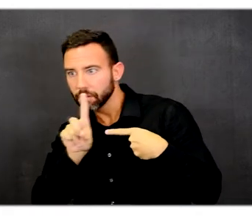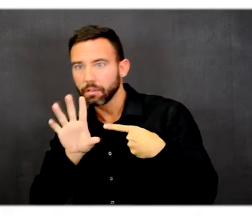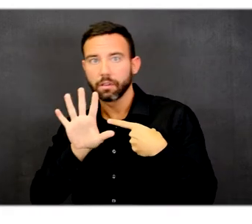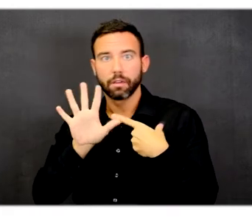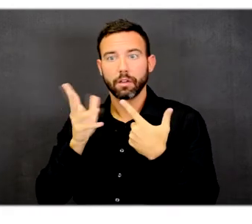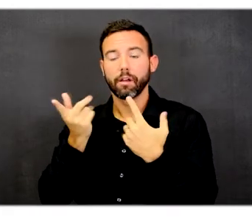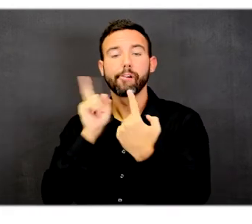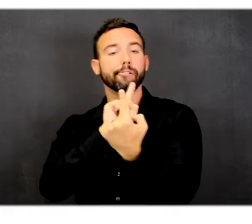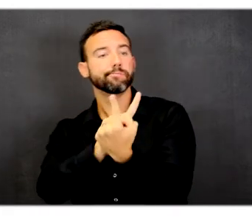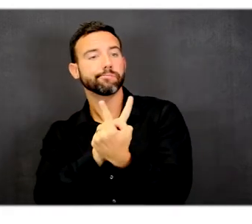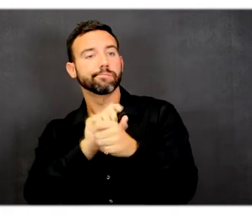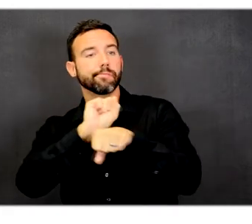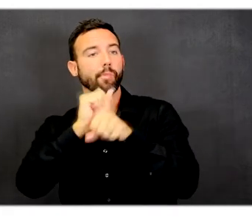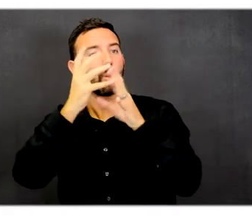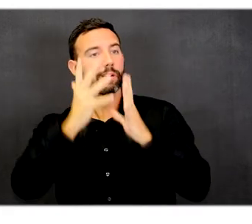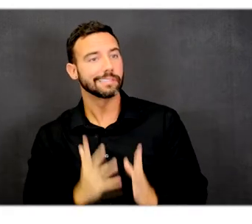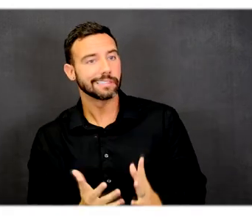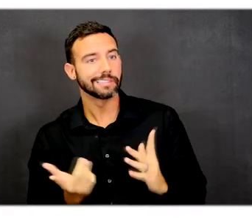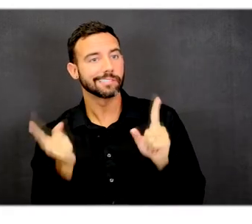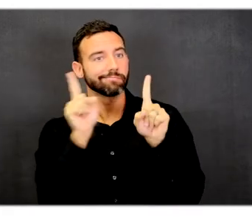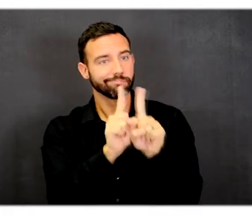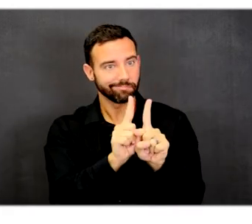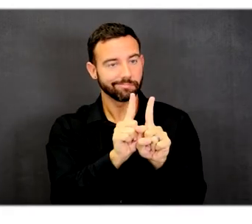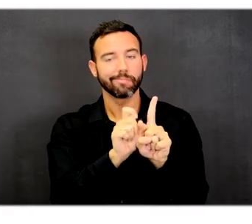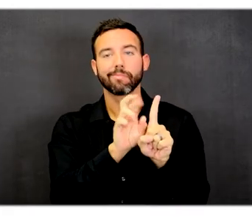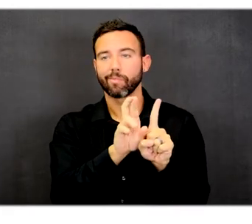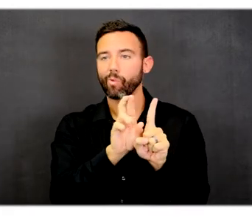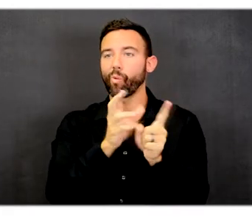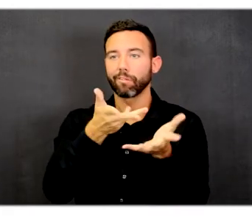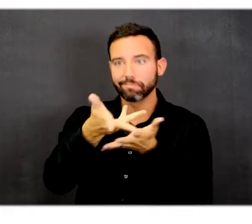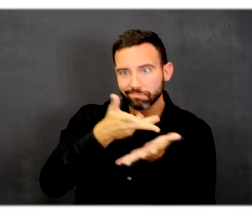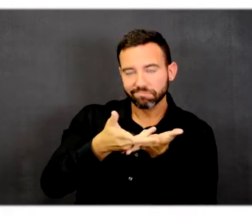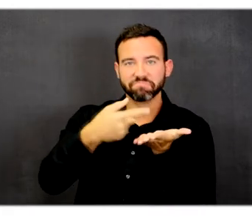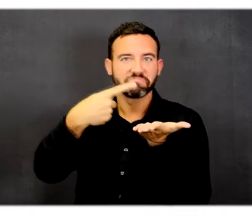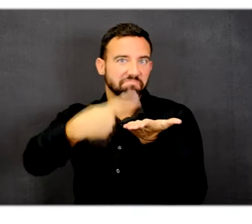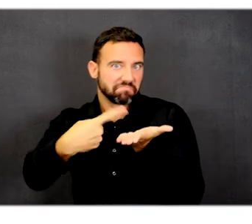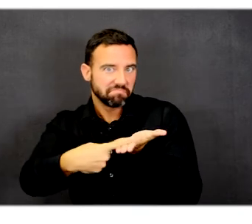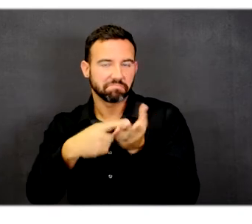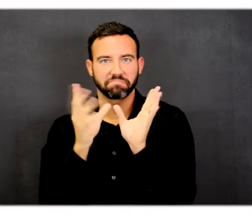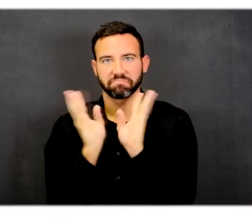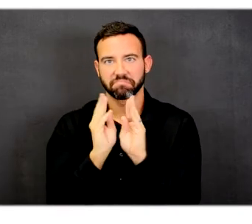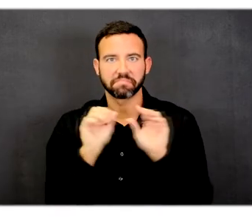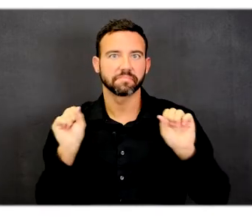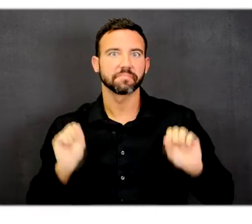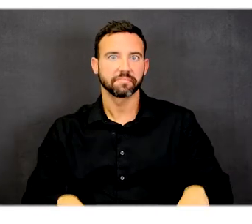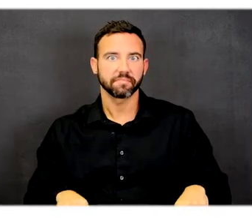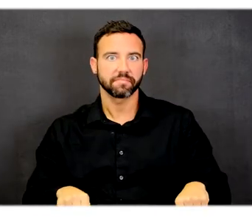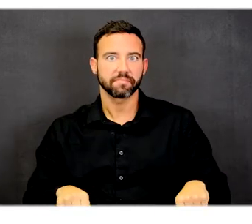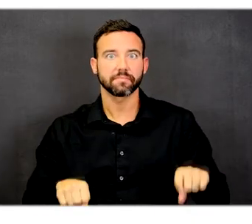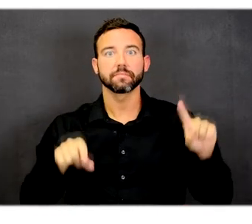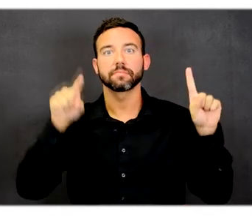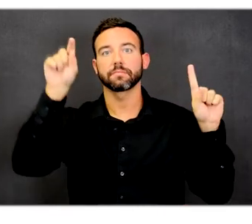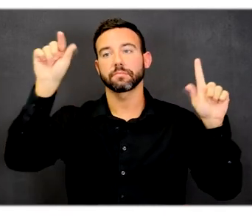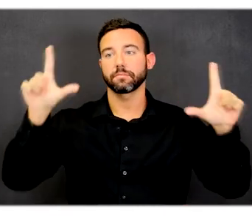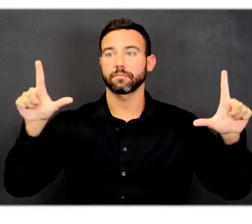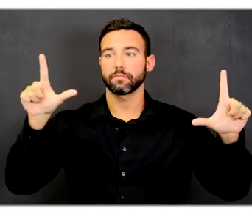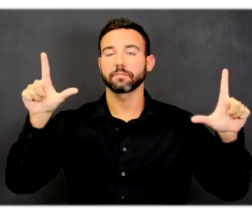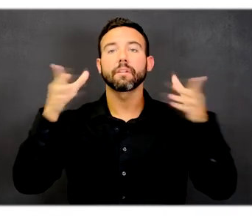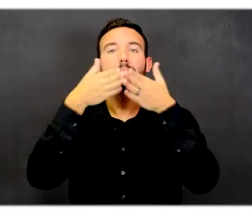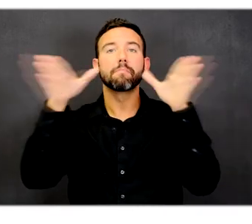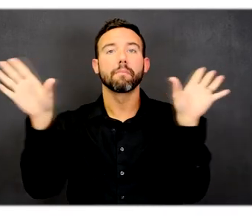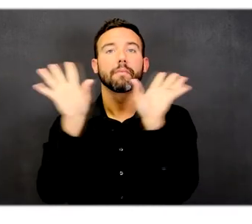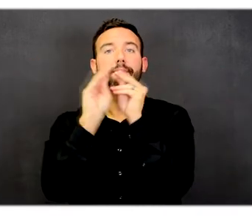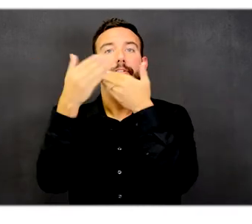or another public entity utilizing that particular space. South of that, or below the public